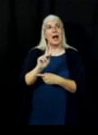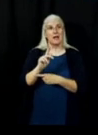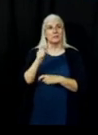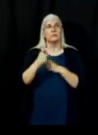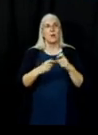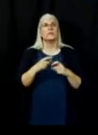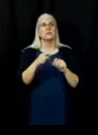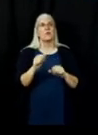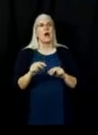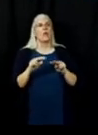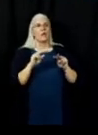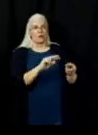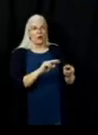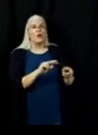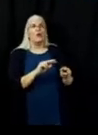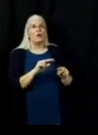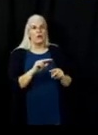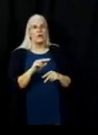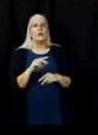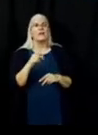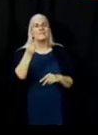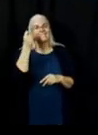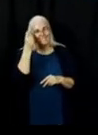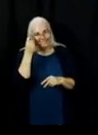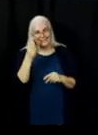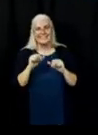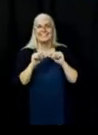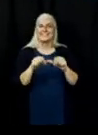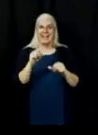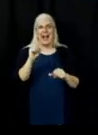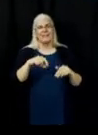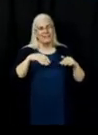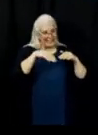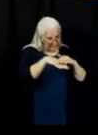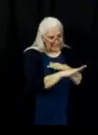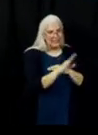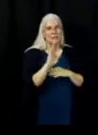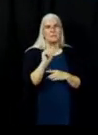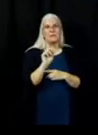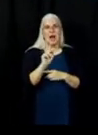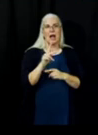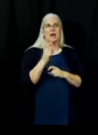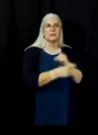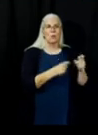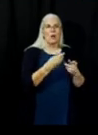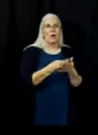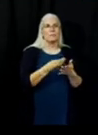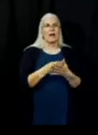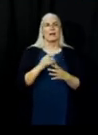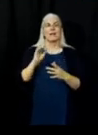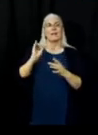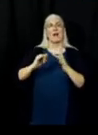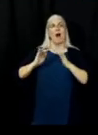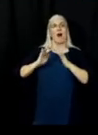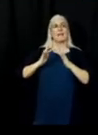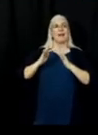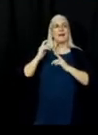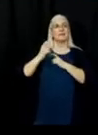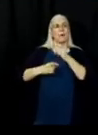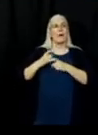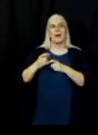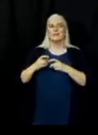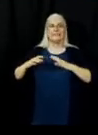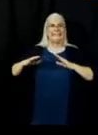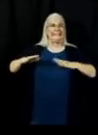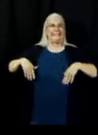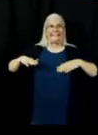visit a Plumas Bank location in person to donate. Online donation access is in the process of